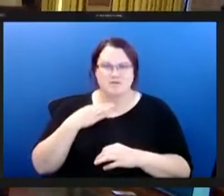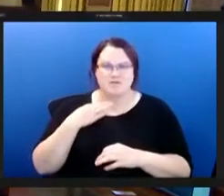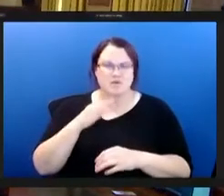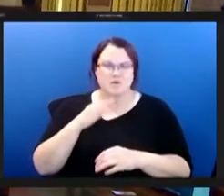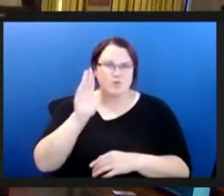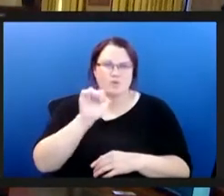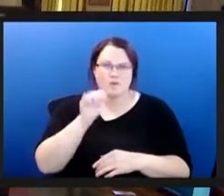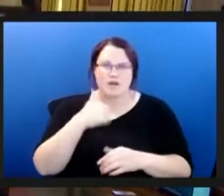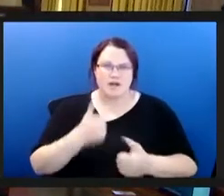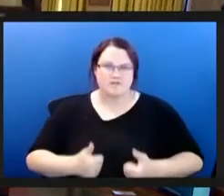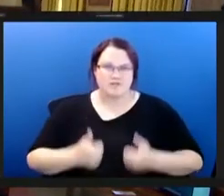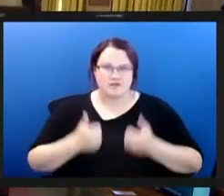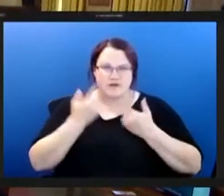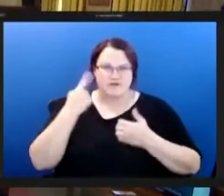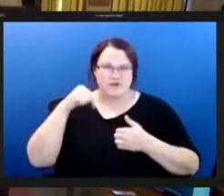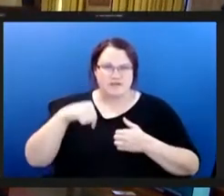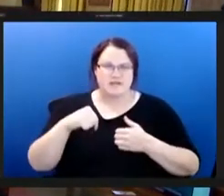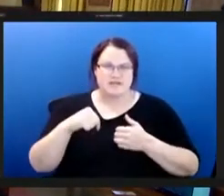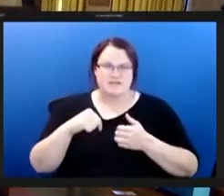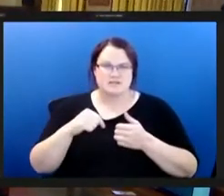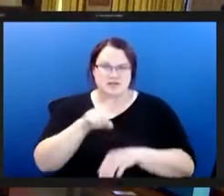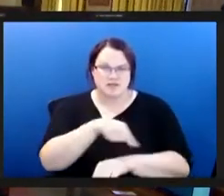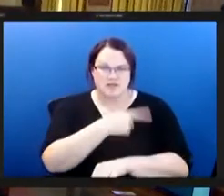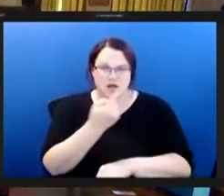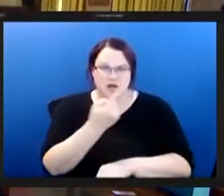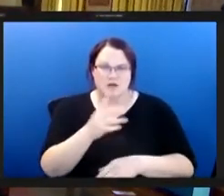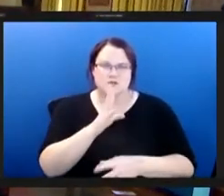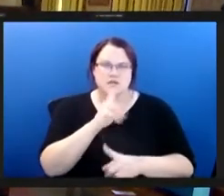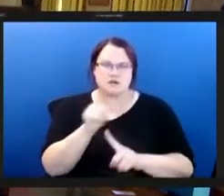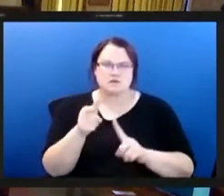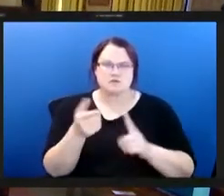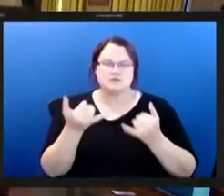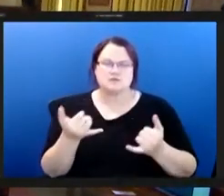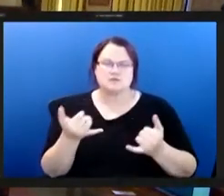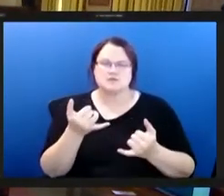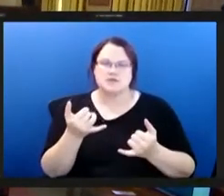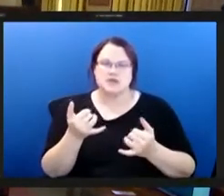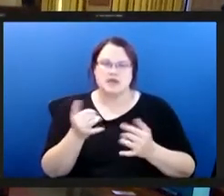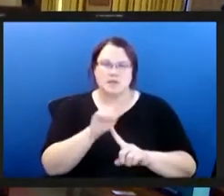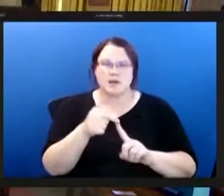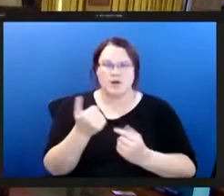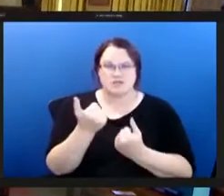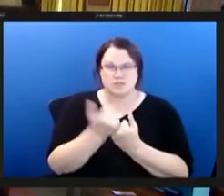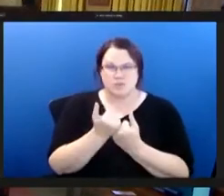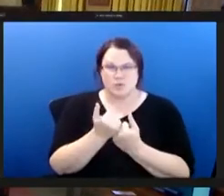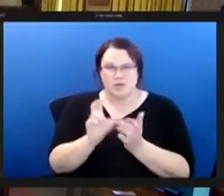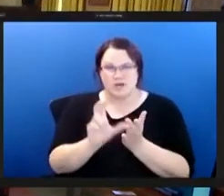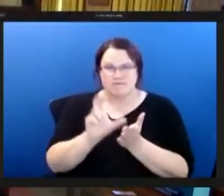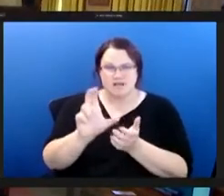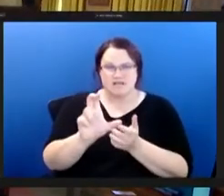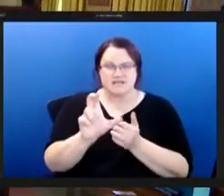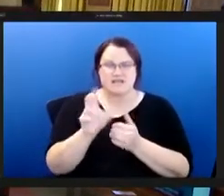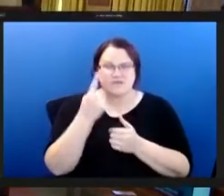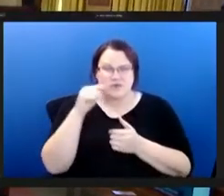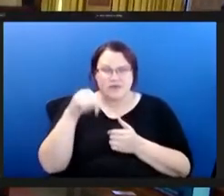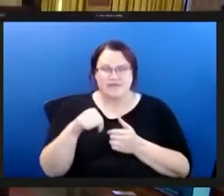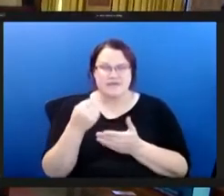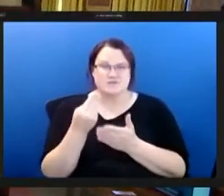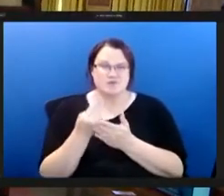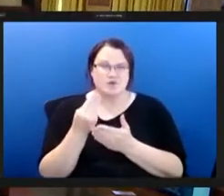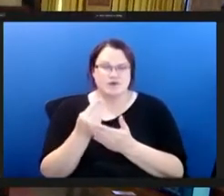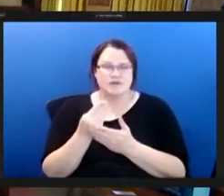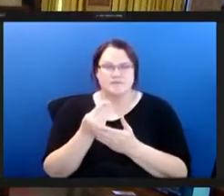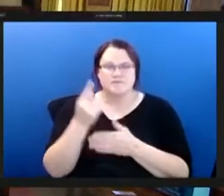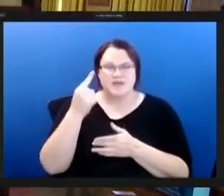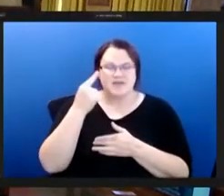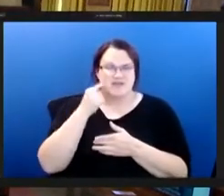survived this long so i wanted to talk to speak today because while i absolutely support investing in food justice and equity programs in pittsburgh and i think this